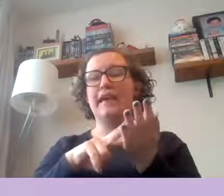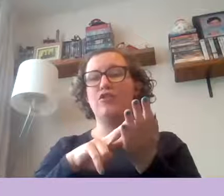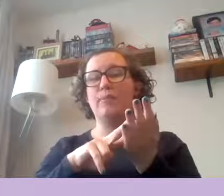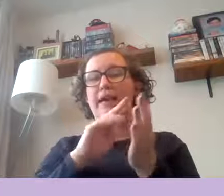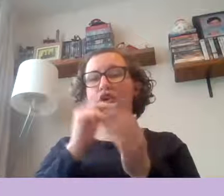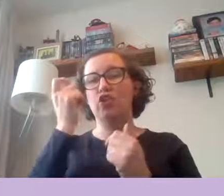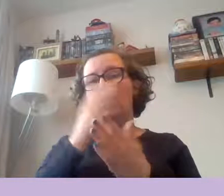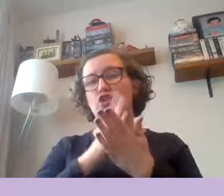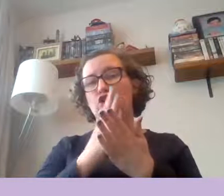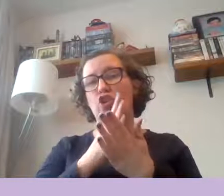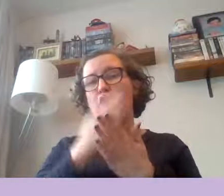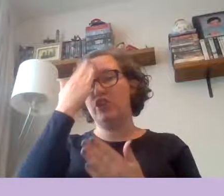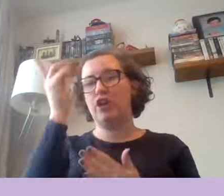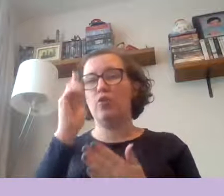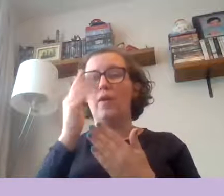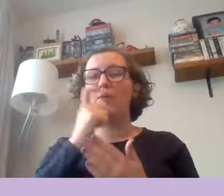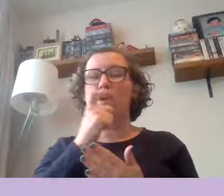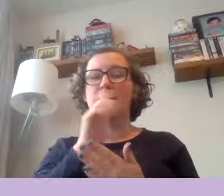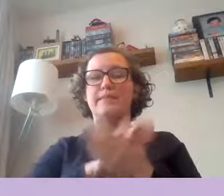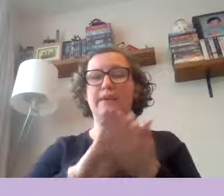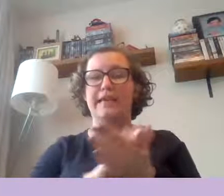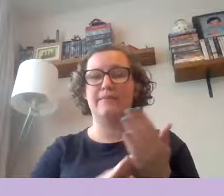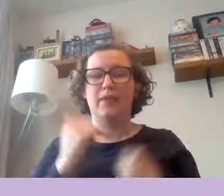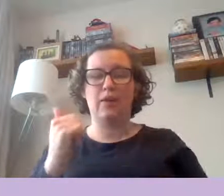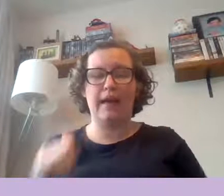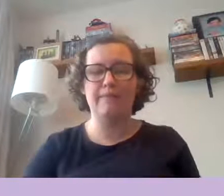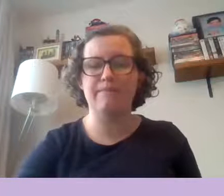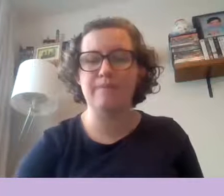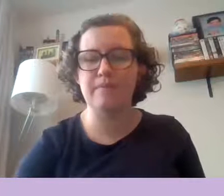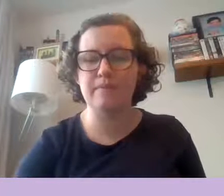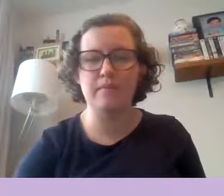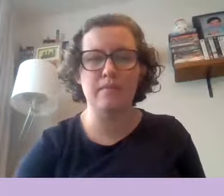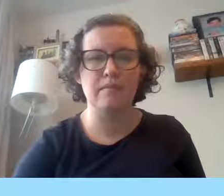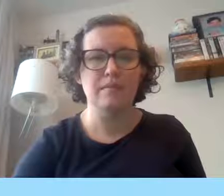if you're a bit unsure and you don't know what the words mean okay